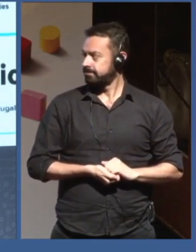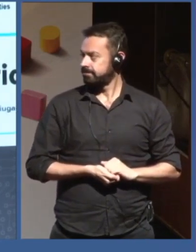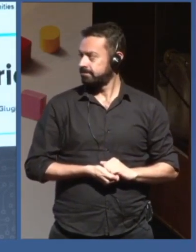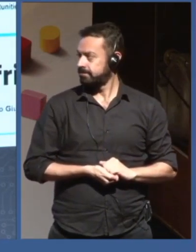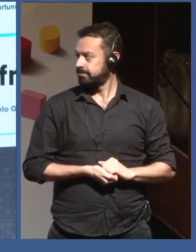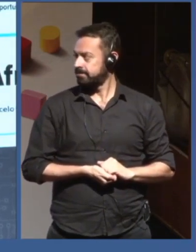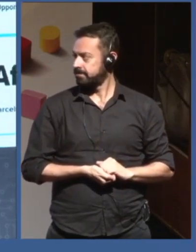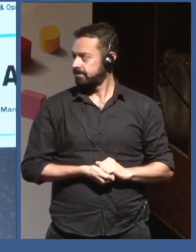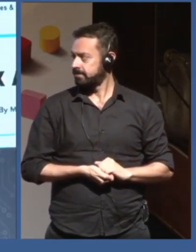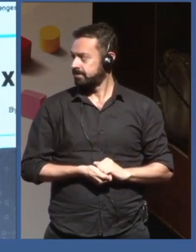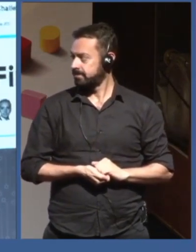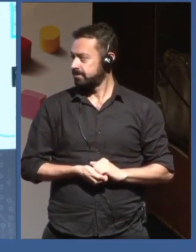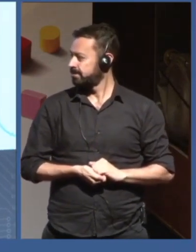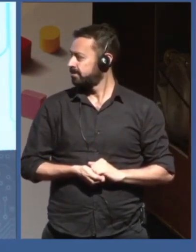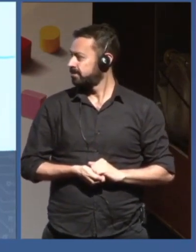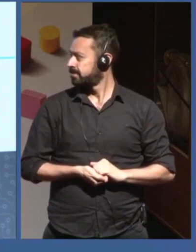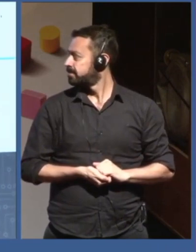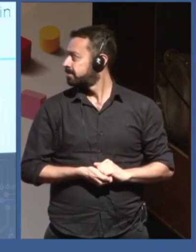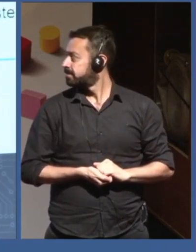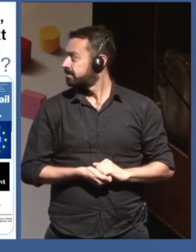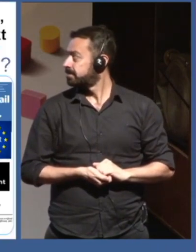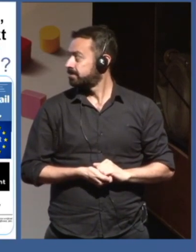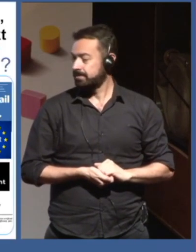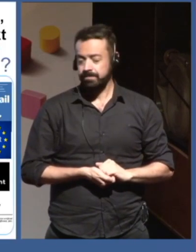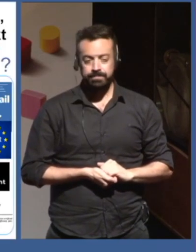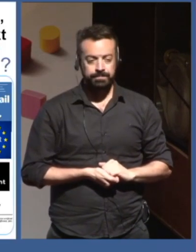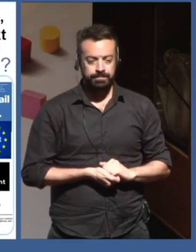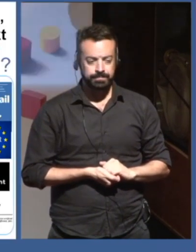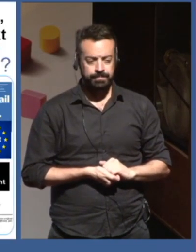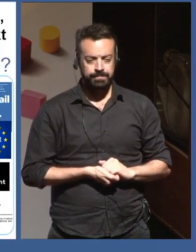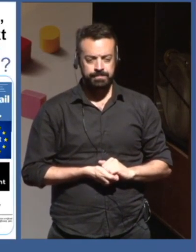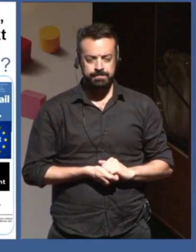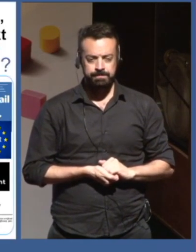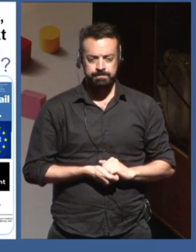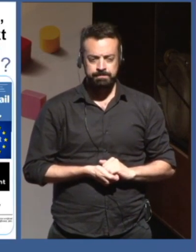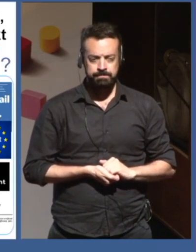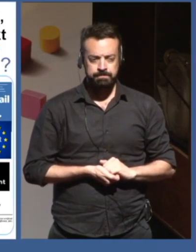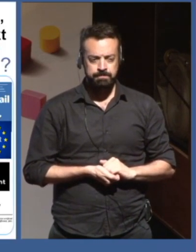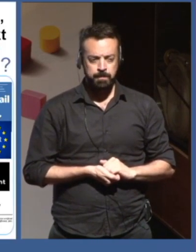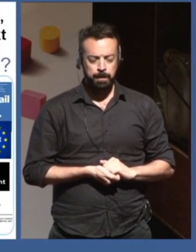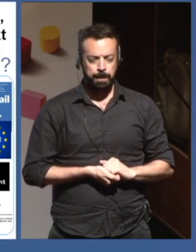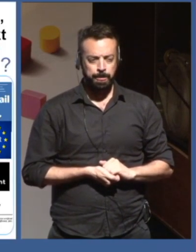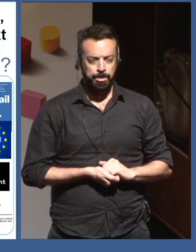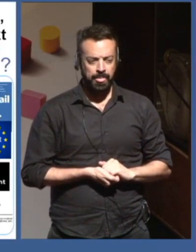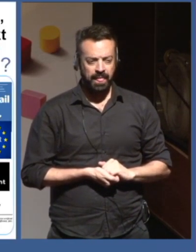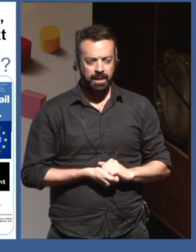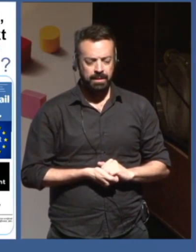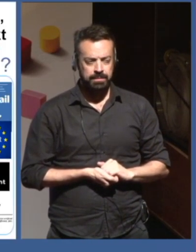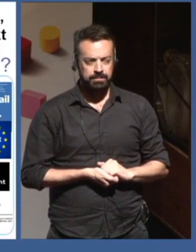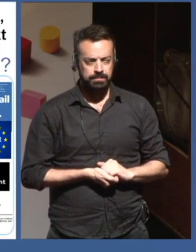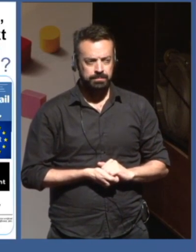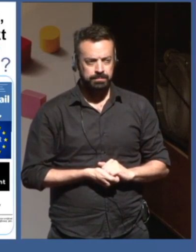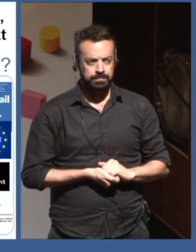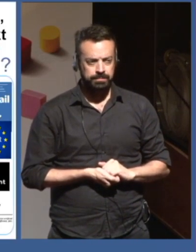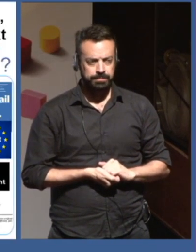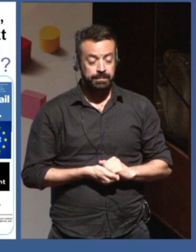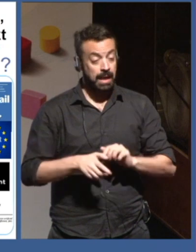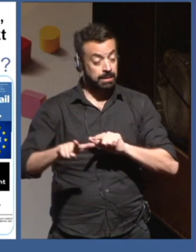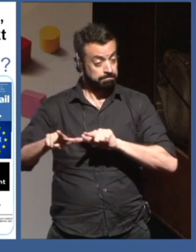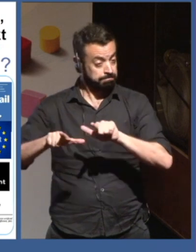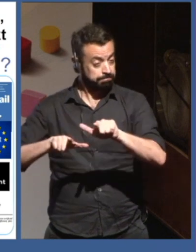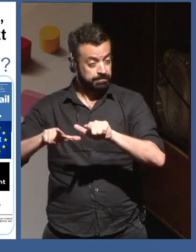So I've been lucky to be in this space for the past decade. So I